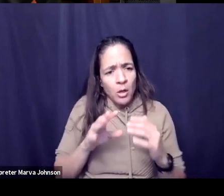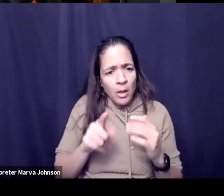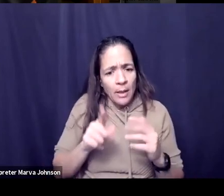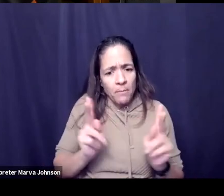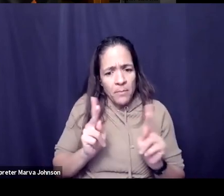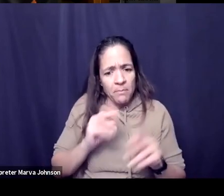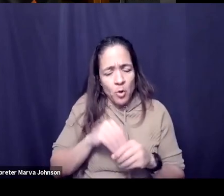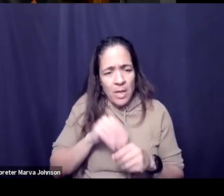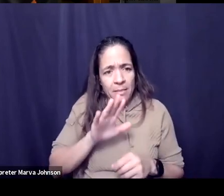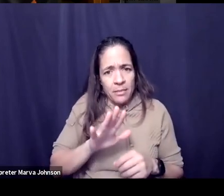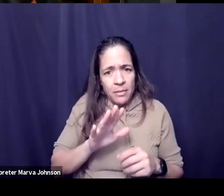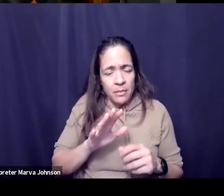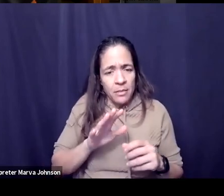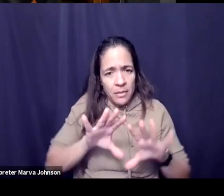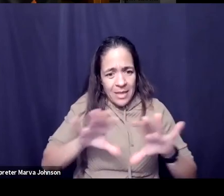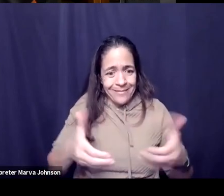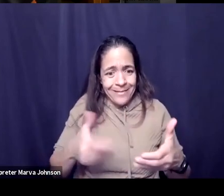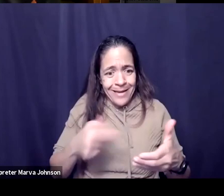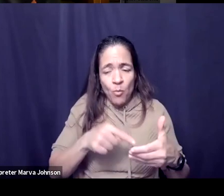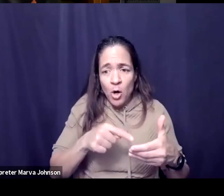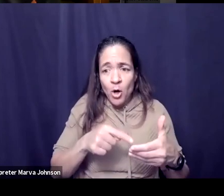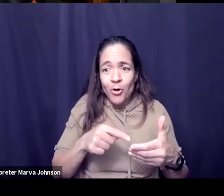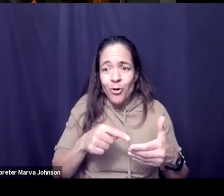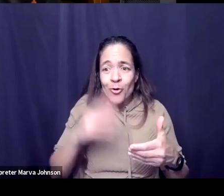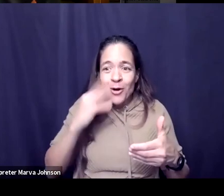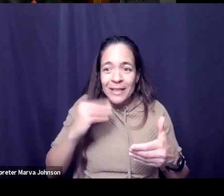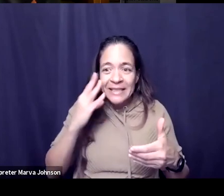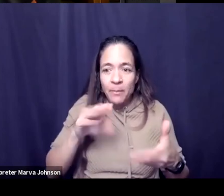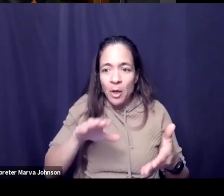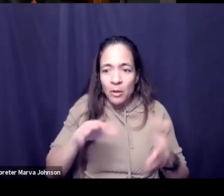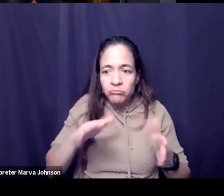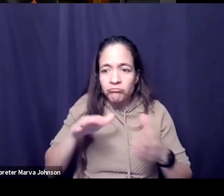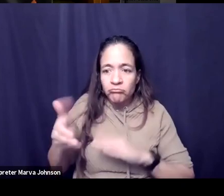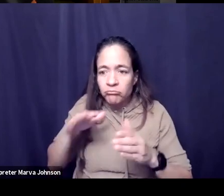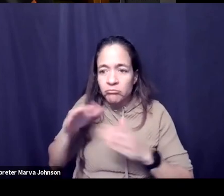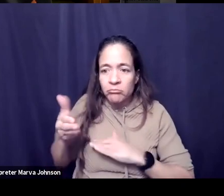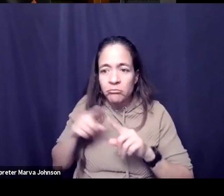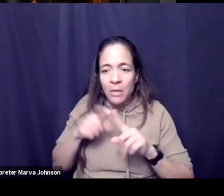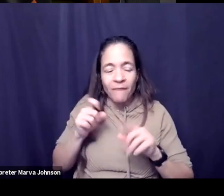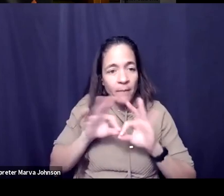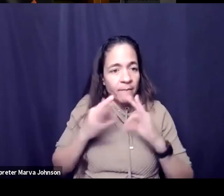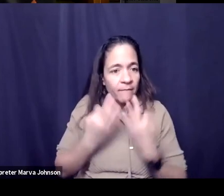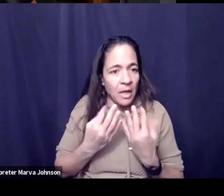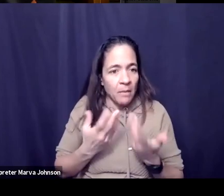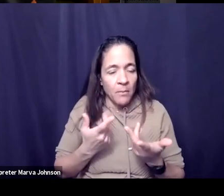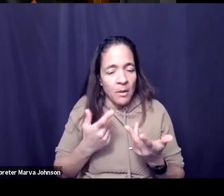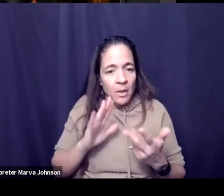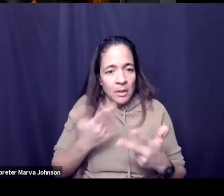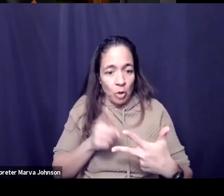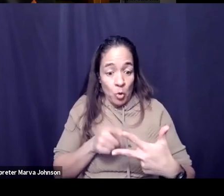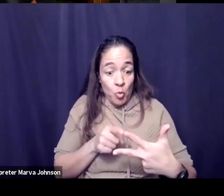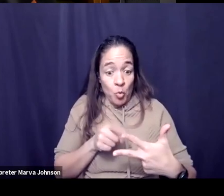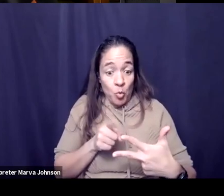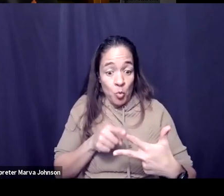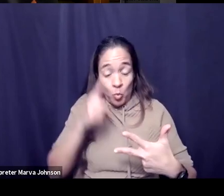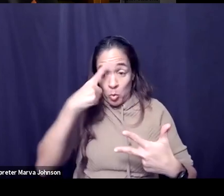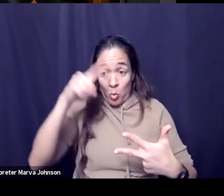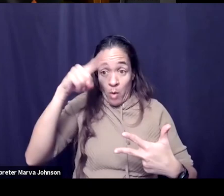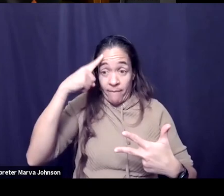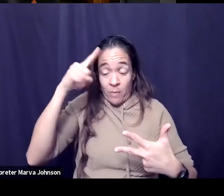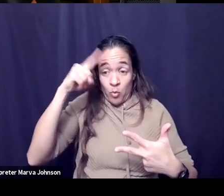people in their lives were dealing with losing a loved one so suddenly the needs like uh has sort of